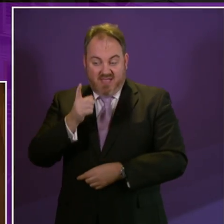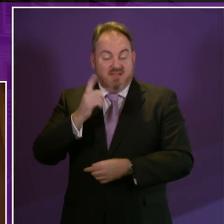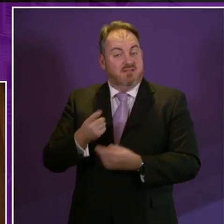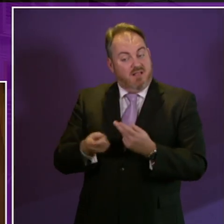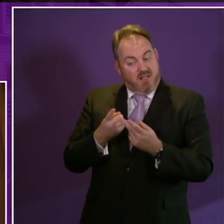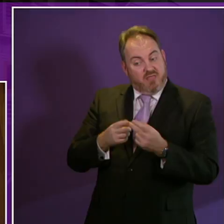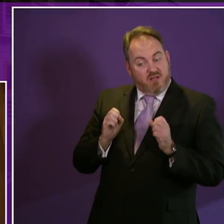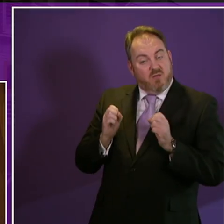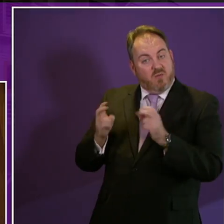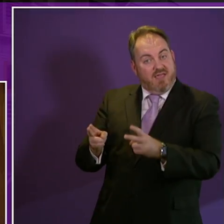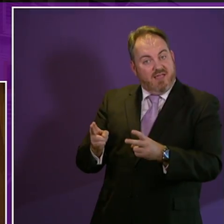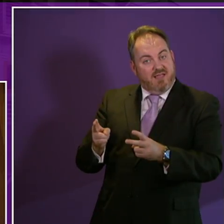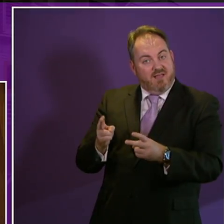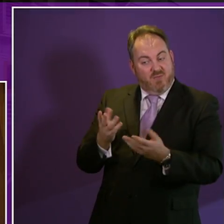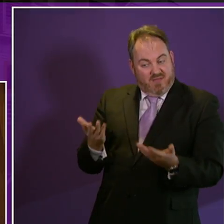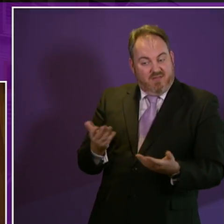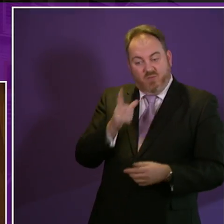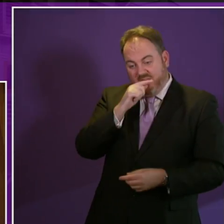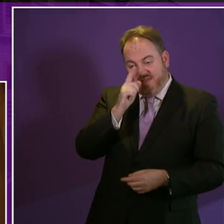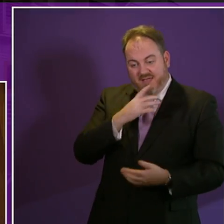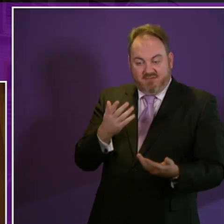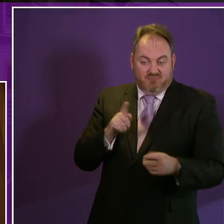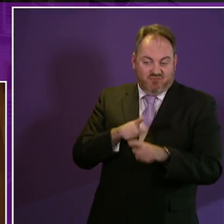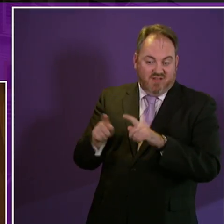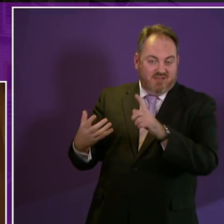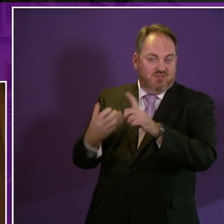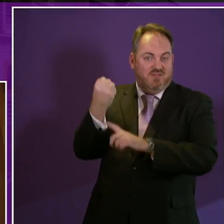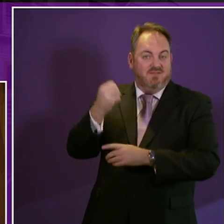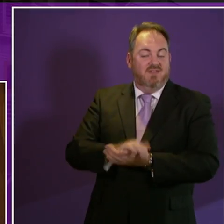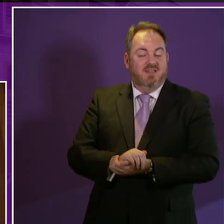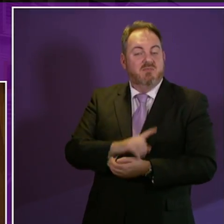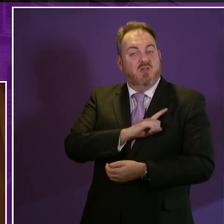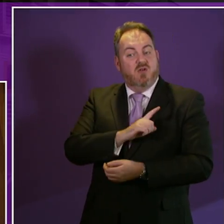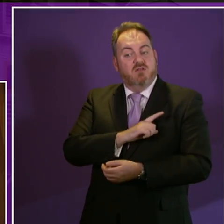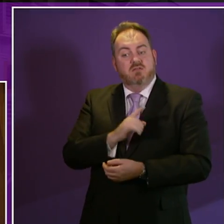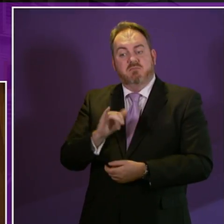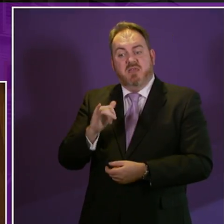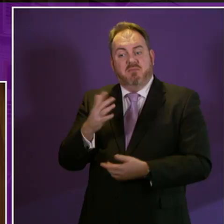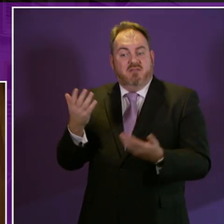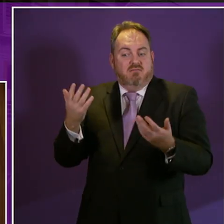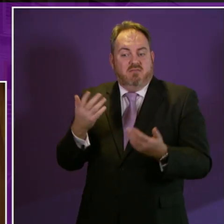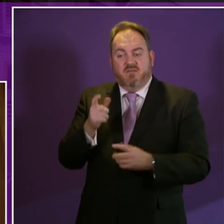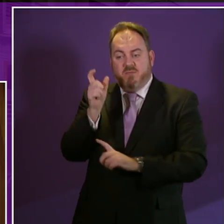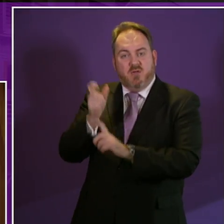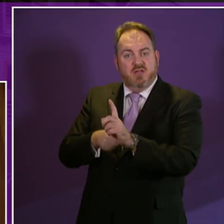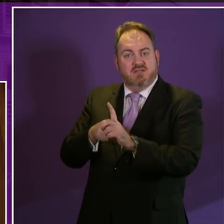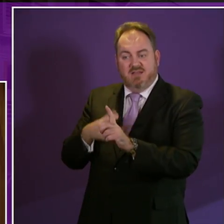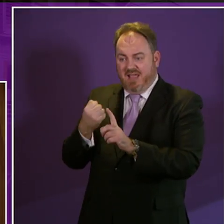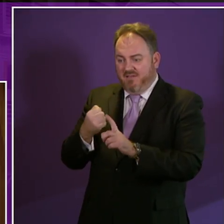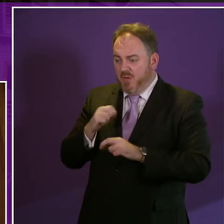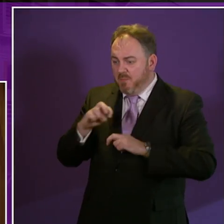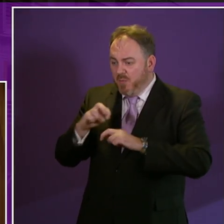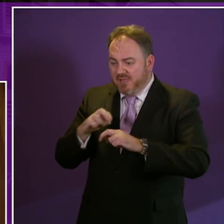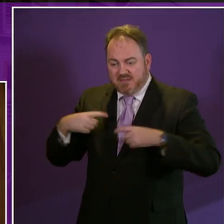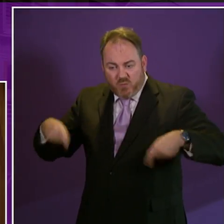example, presiding officer, of where we have to make sure. Because it is almost like when you have a mobility issue, it is almost like Normandy D-Day landing